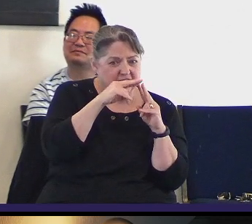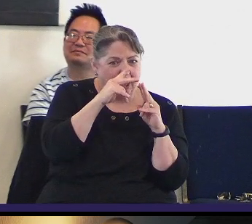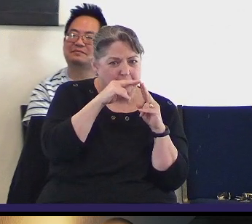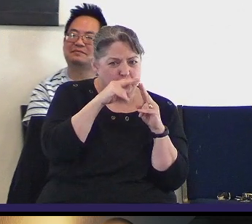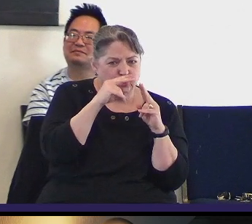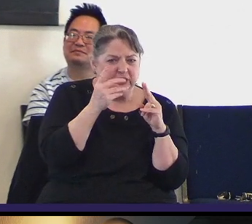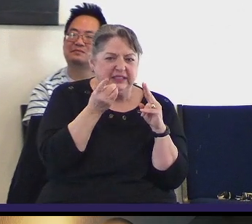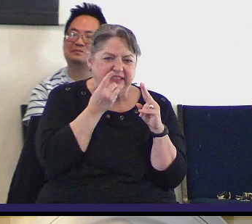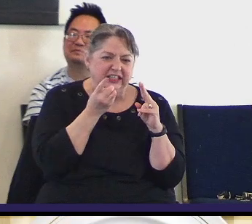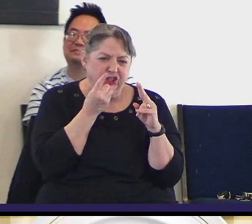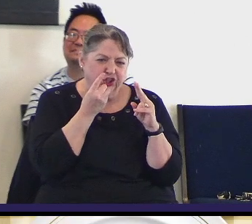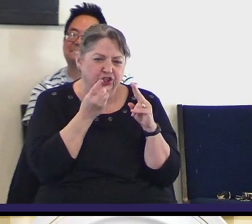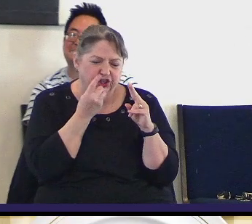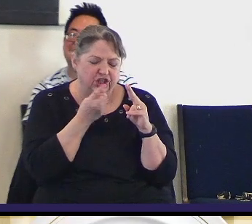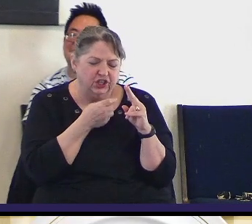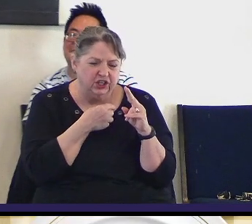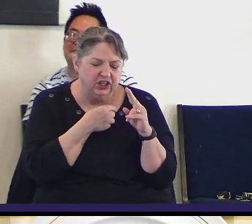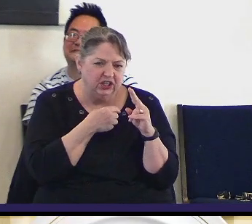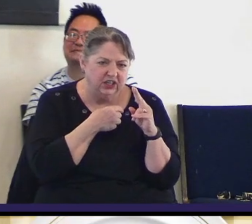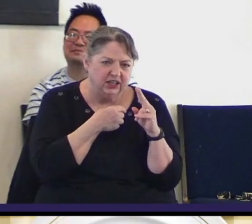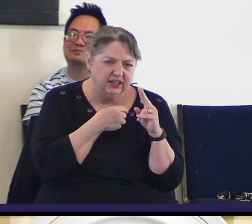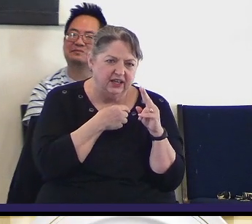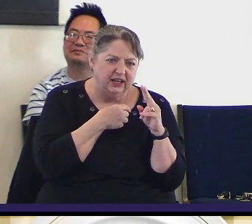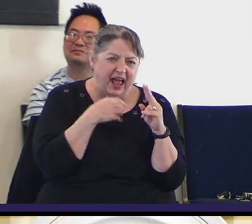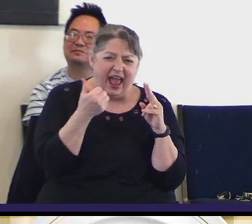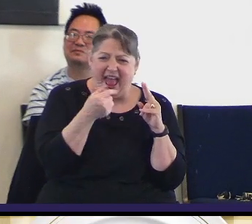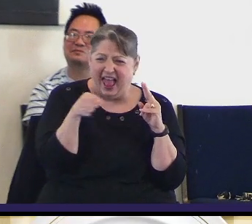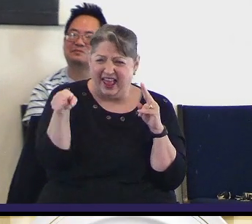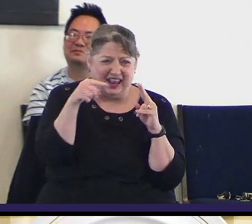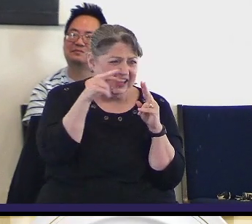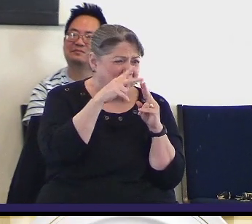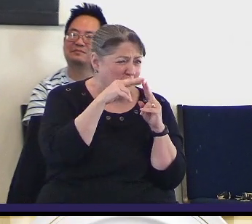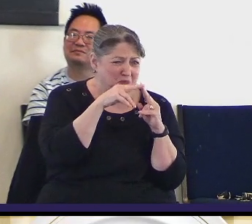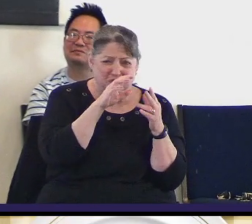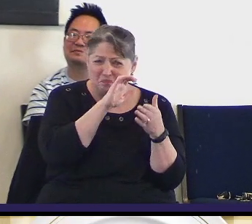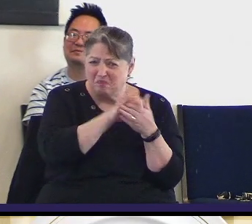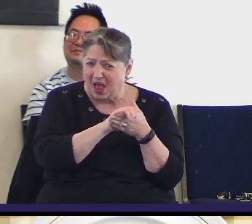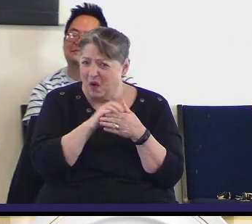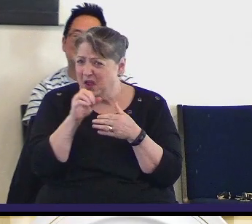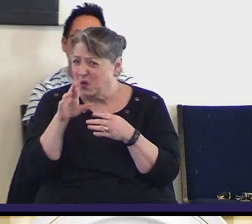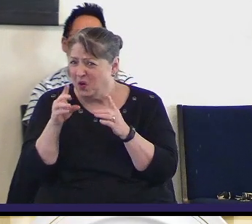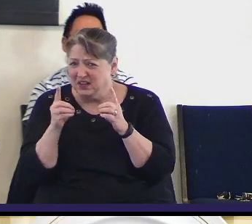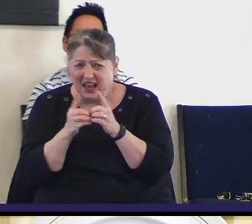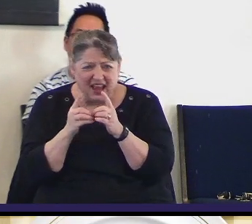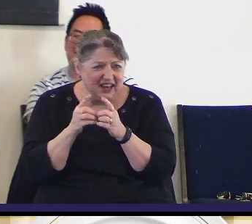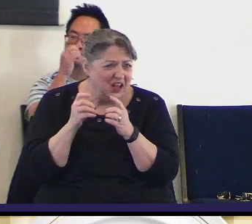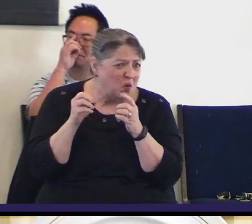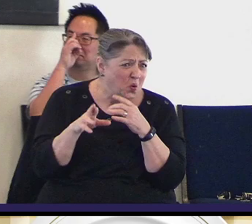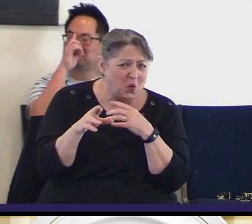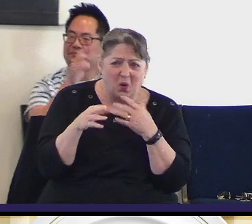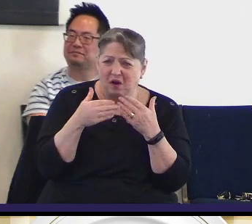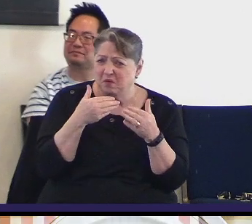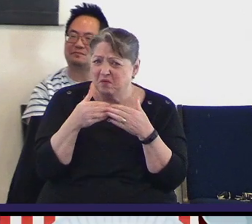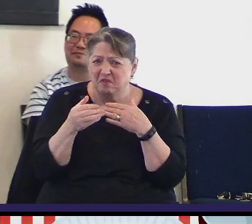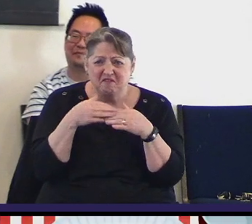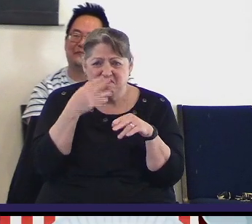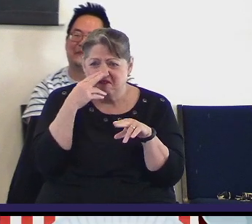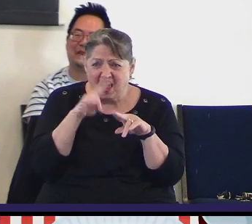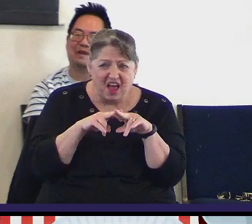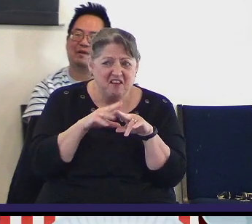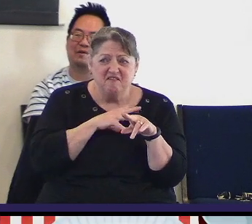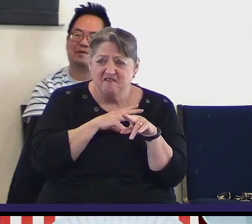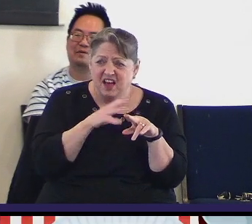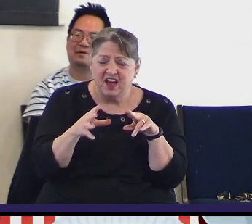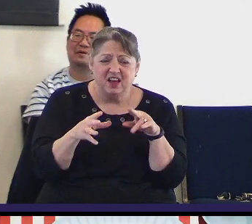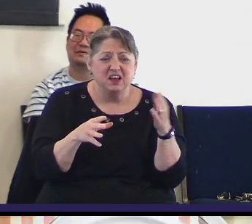fellowship dinner. And any couples, whether you're married or dating or just finding somebody to come with,